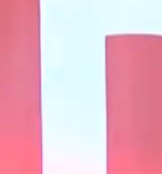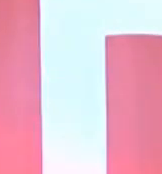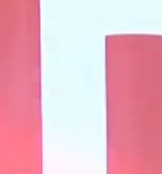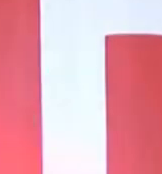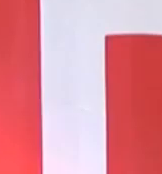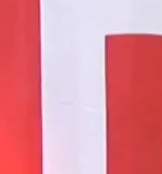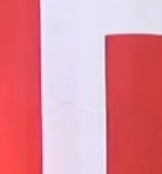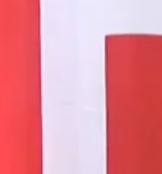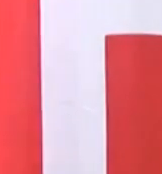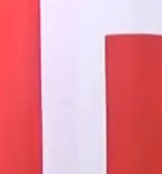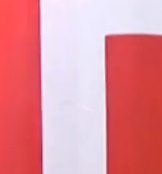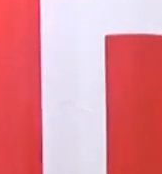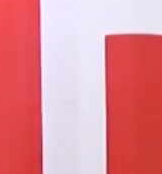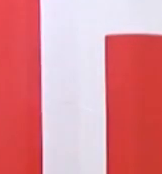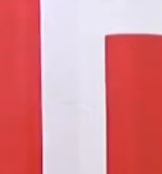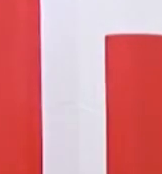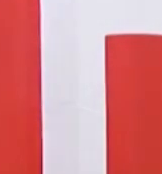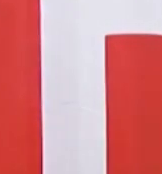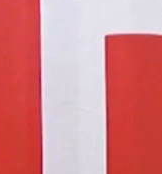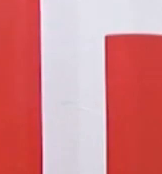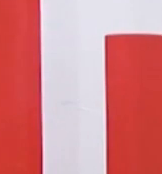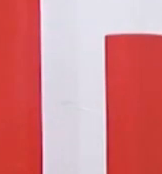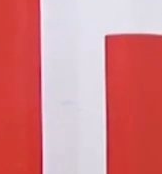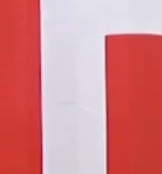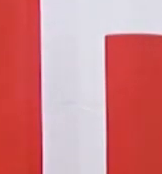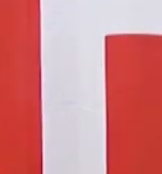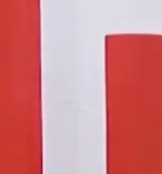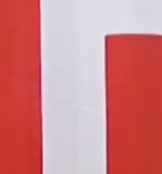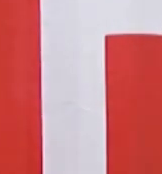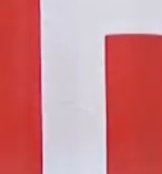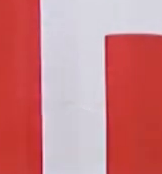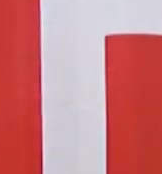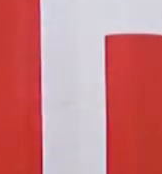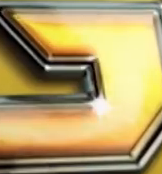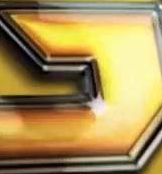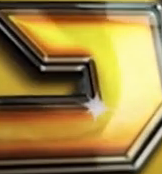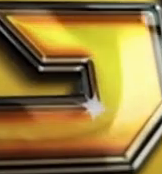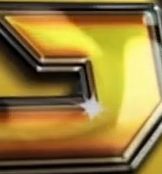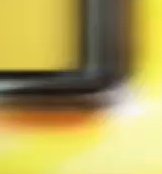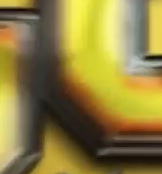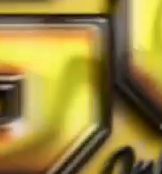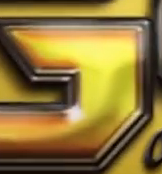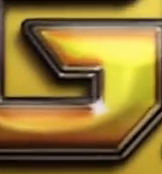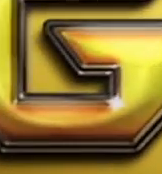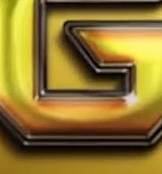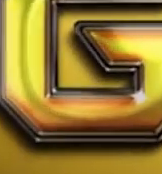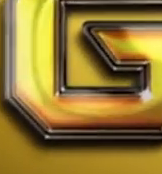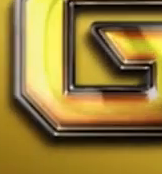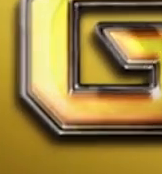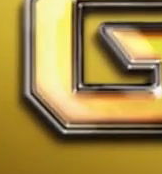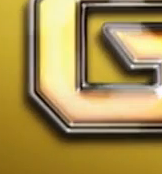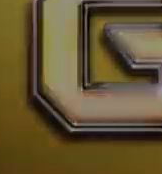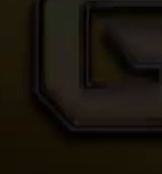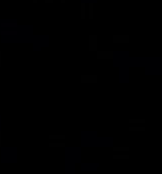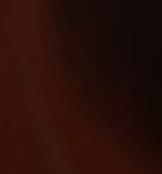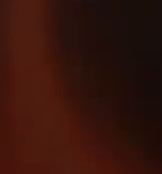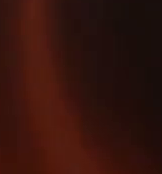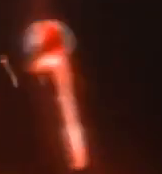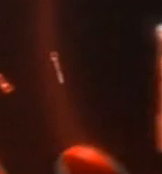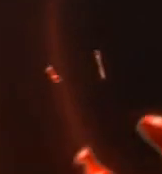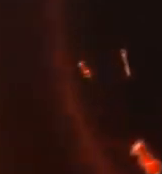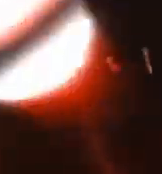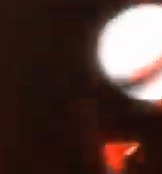Hi, I'm Inie from Raki Raki I love Gold FM Only the classic hits Gold FM Only the classic hits